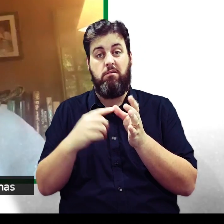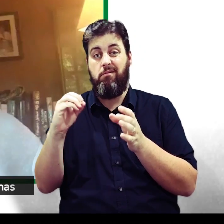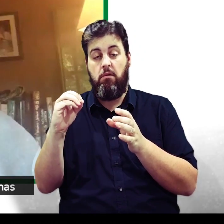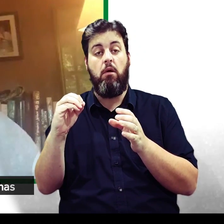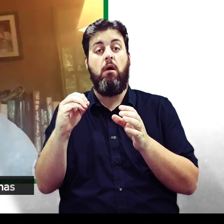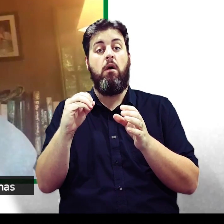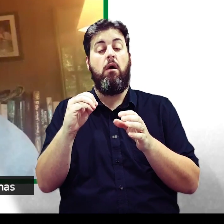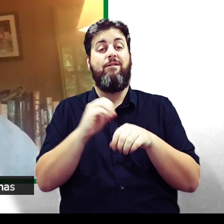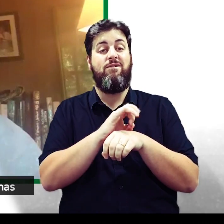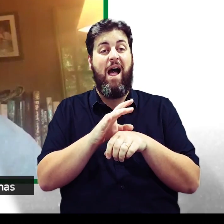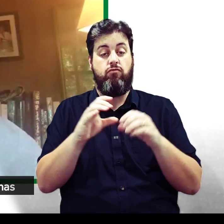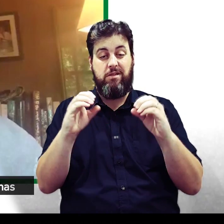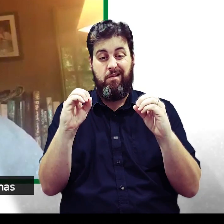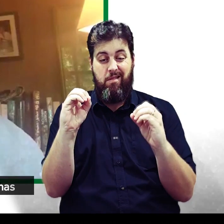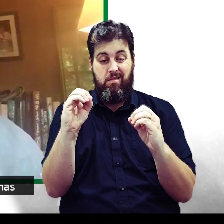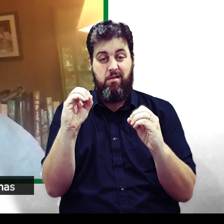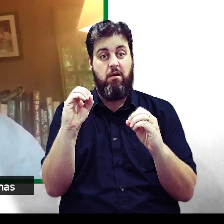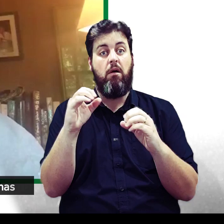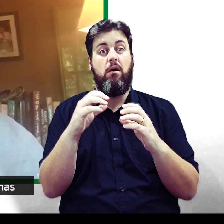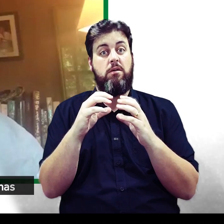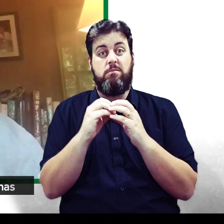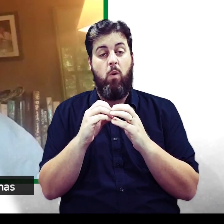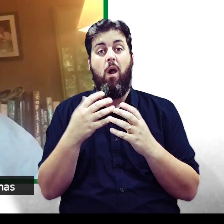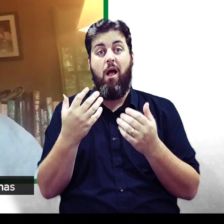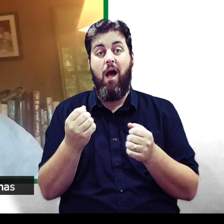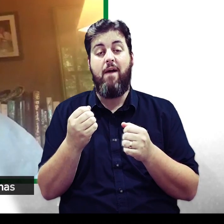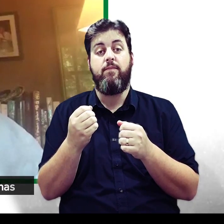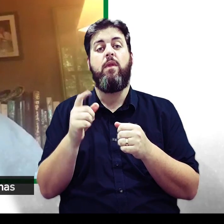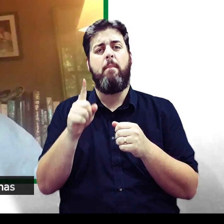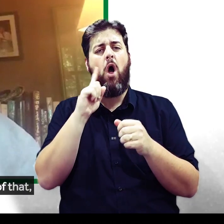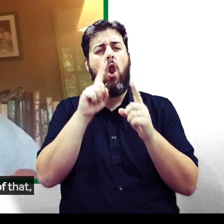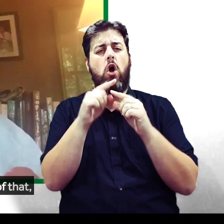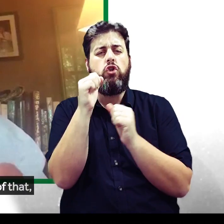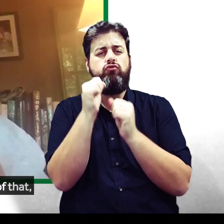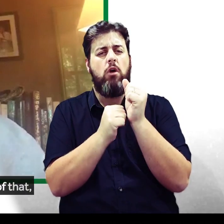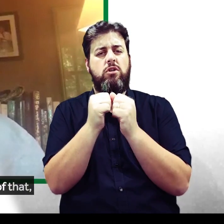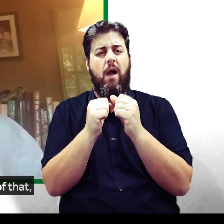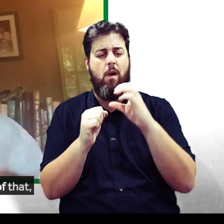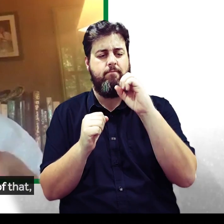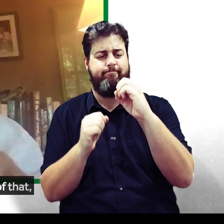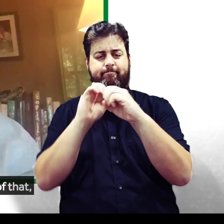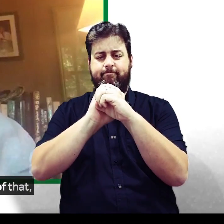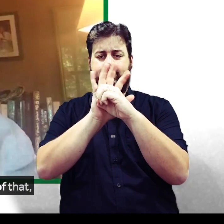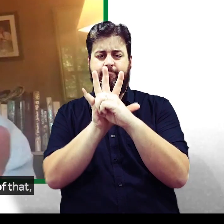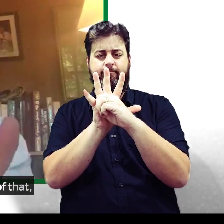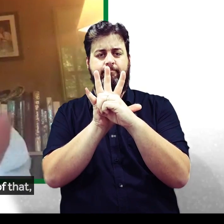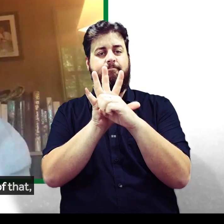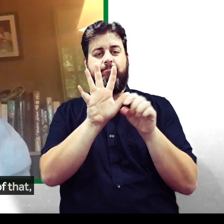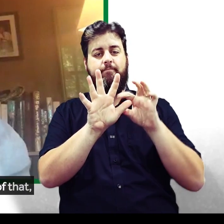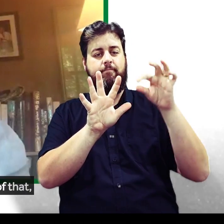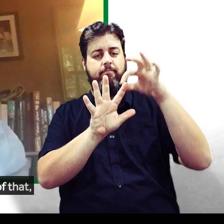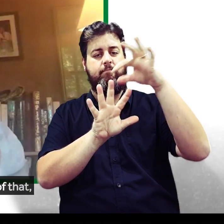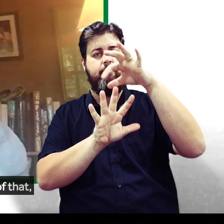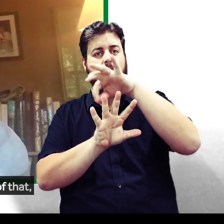But the COVID has, the coronavirus has spikes. So if you look at my hand, you have lots of